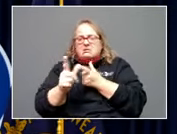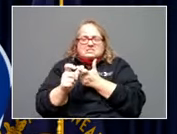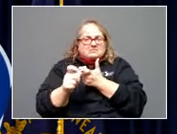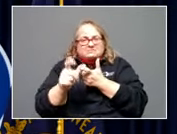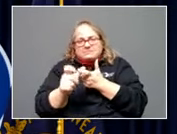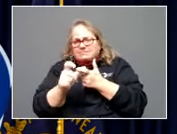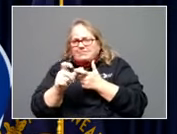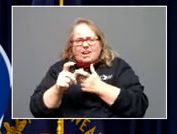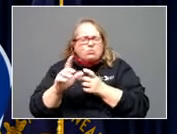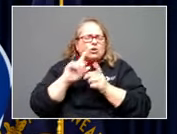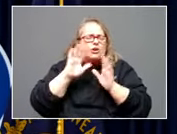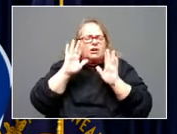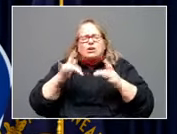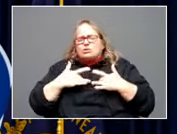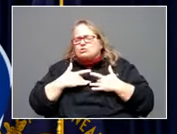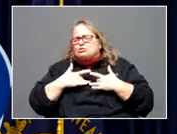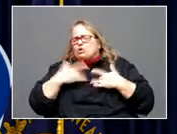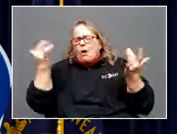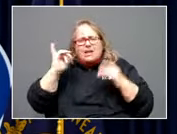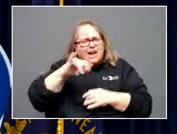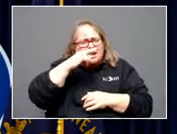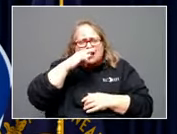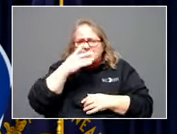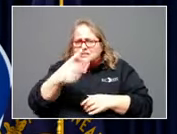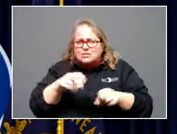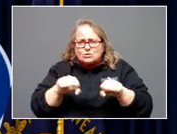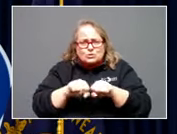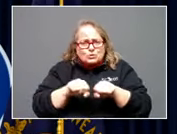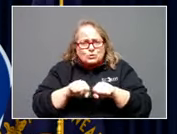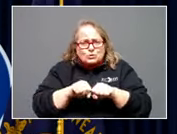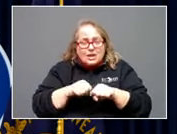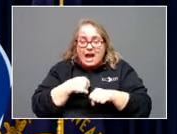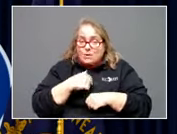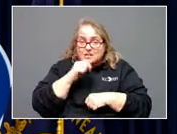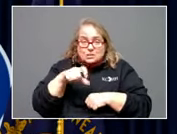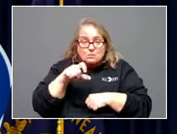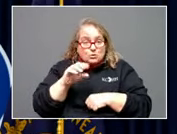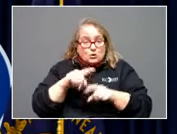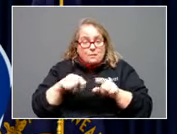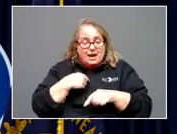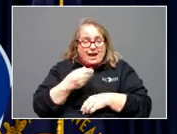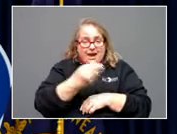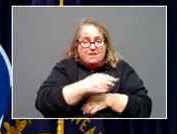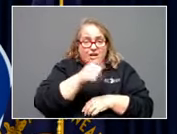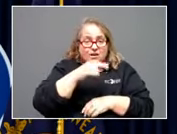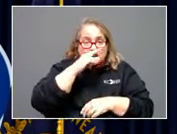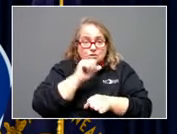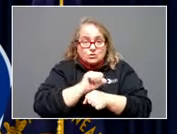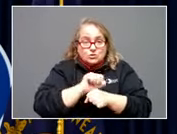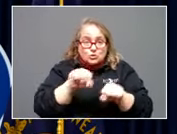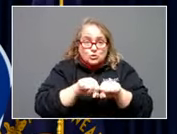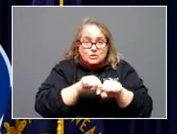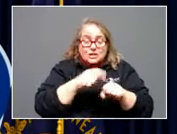just a pure moment of joy by this kid. I wasn't supposed to, but handed another kid shoes, he starts crying, so I